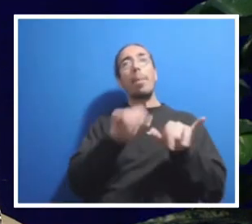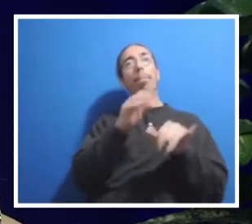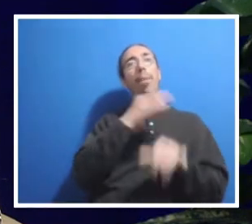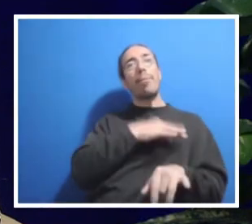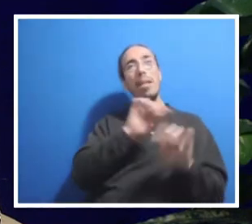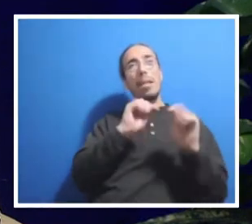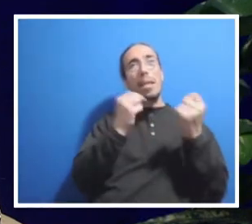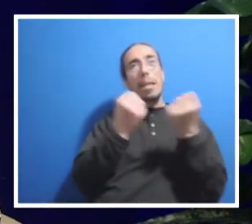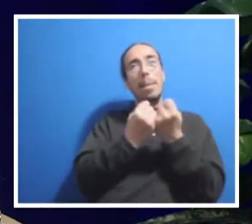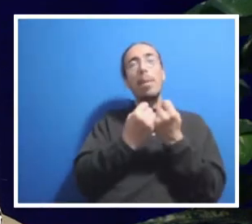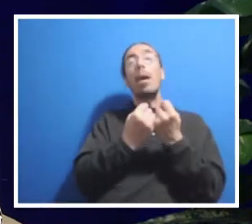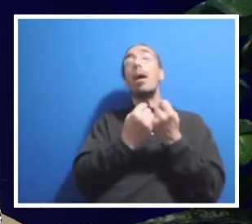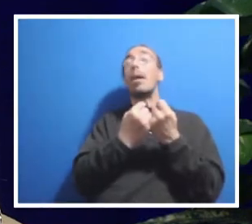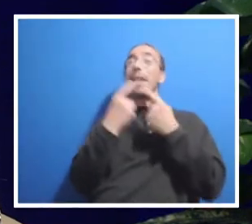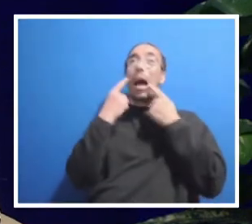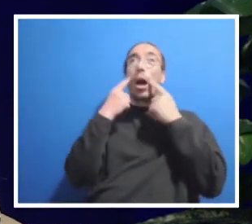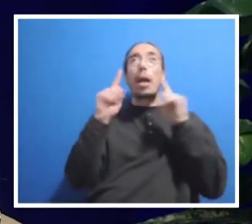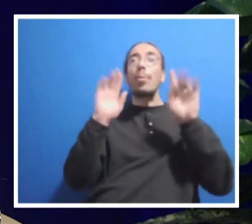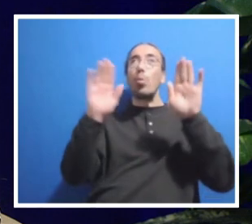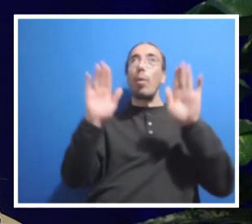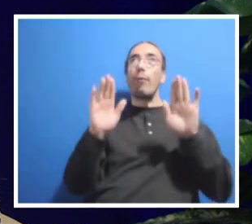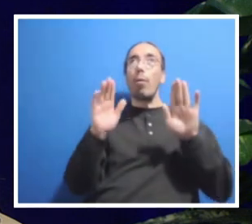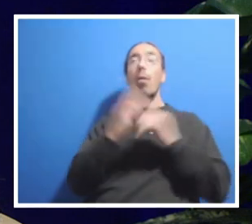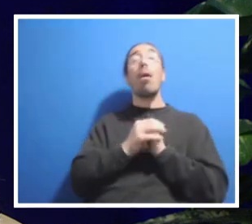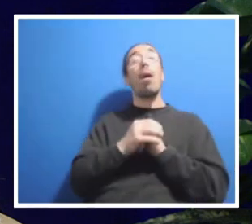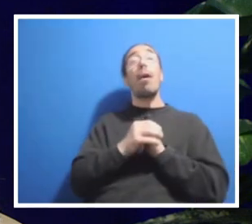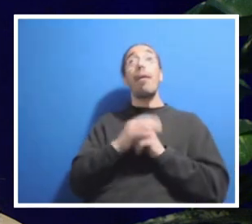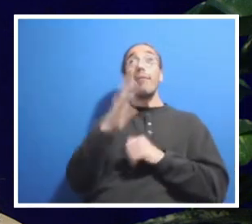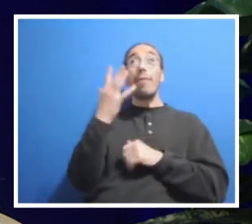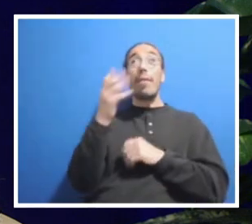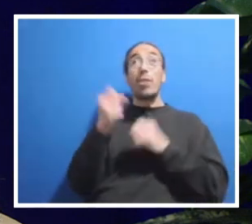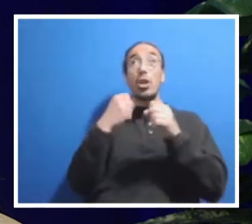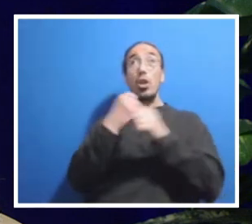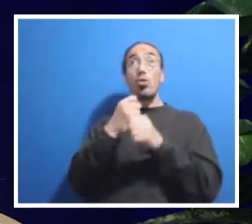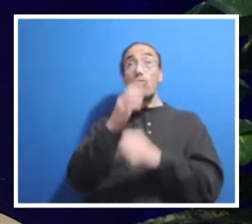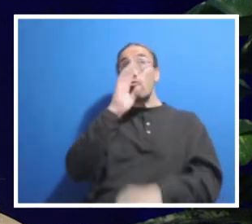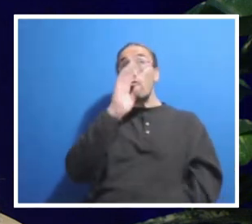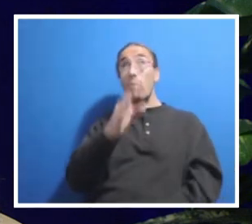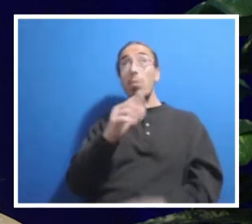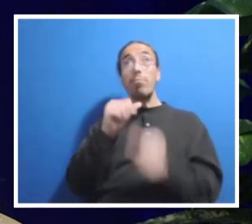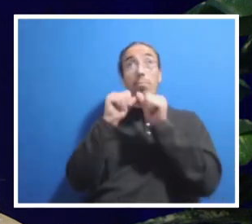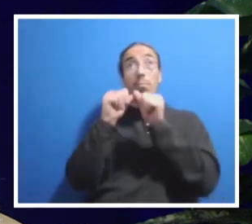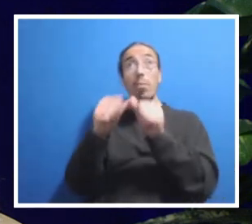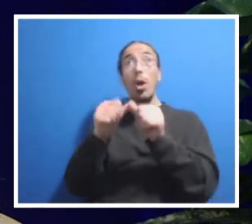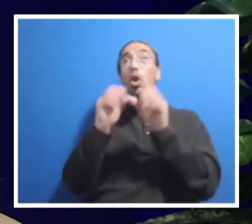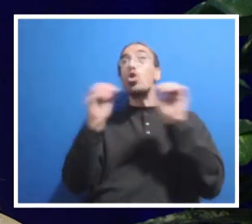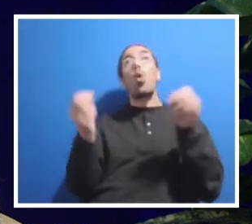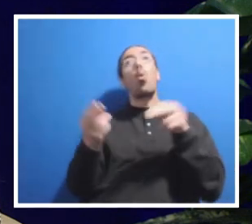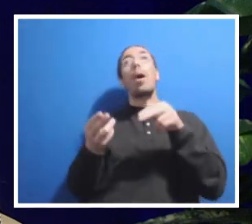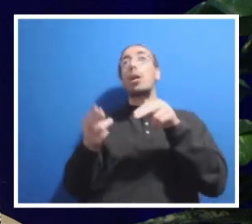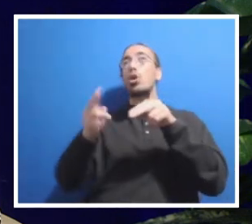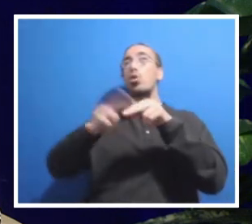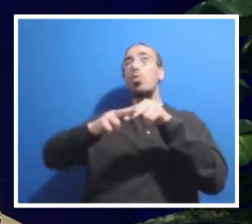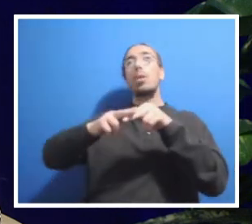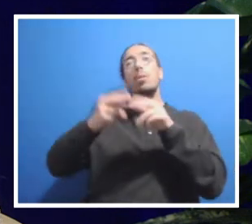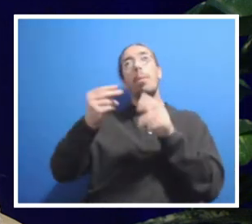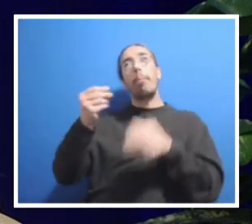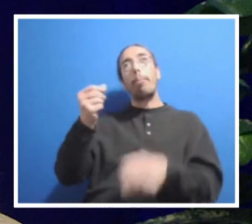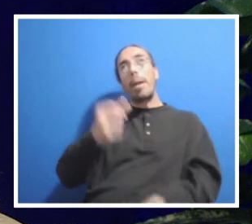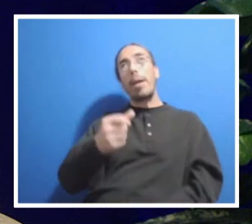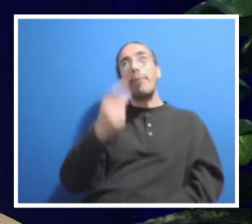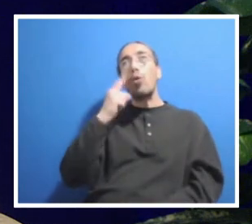outcome was wonderful. For the fifth year in a row, there will be no increase in employee costs, which is